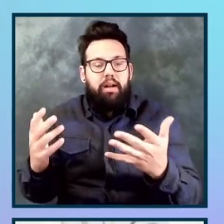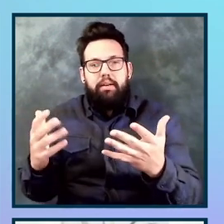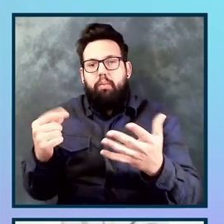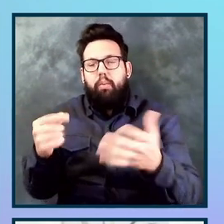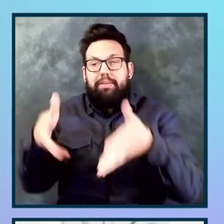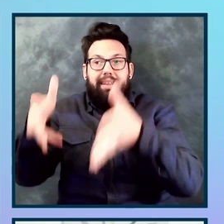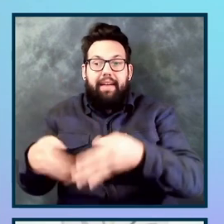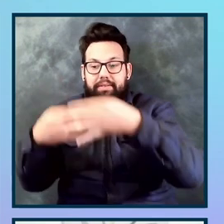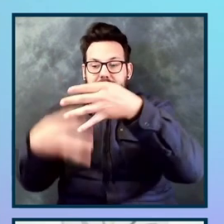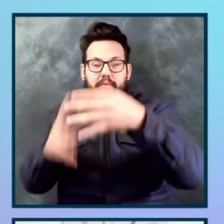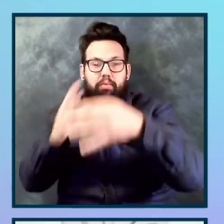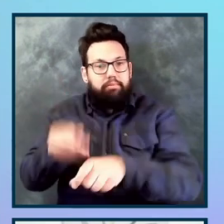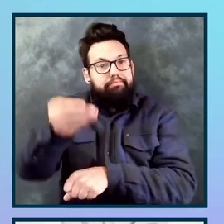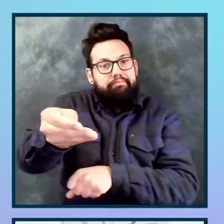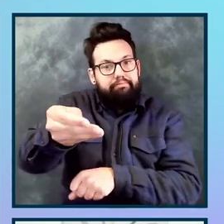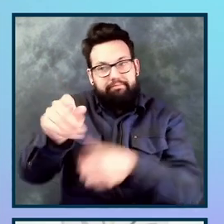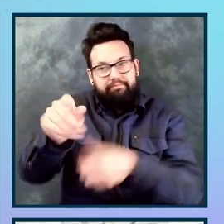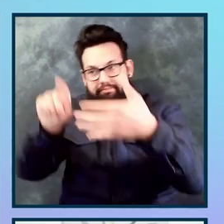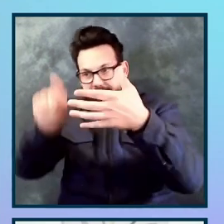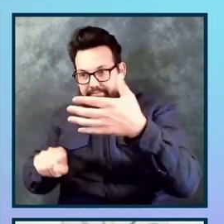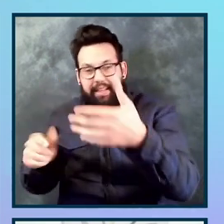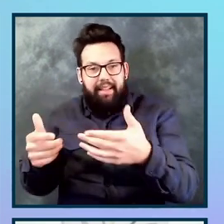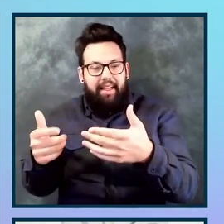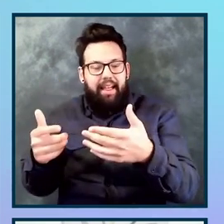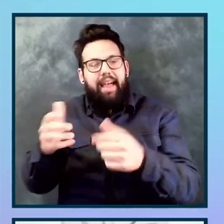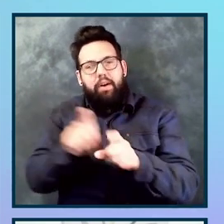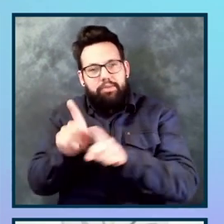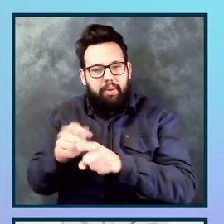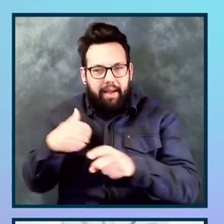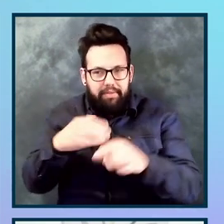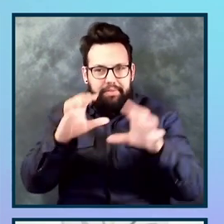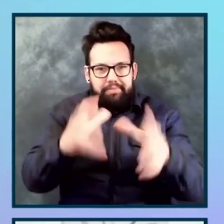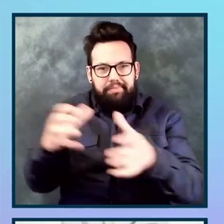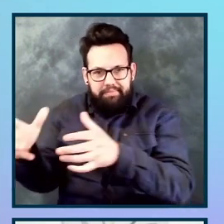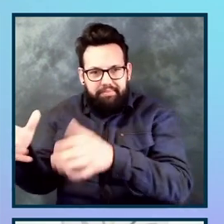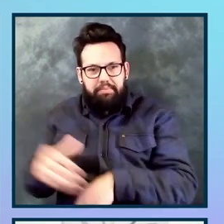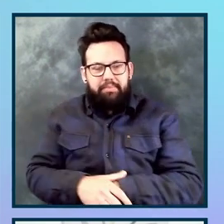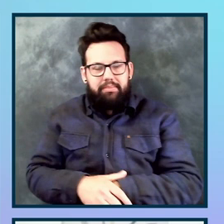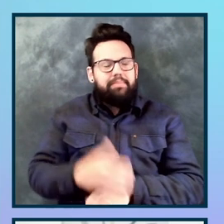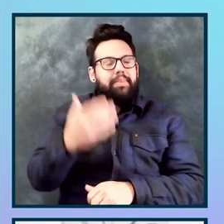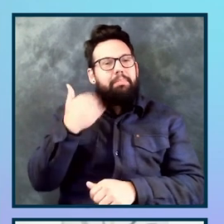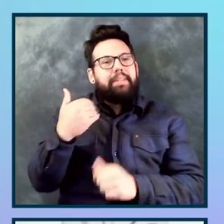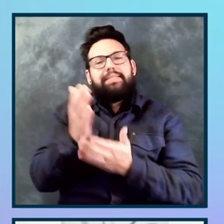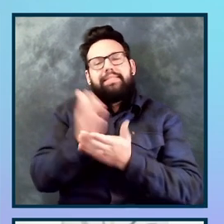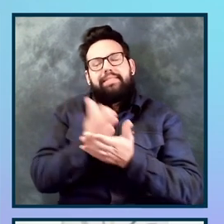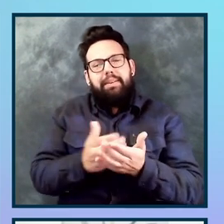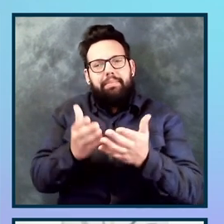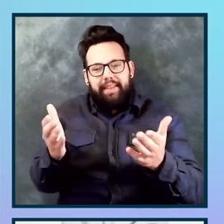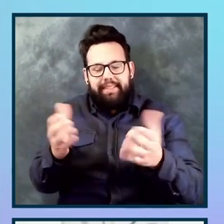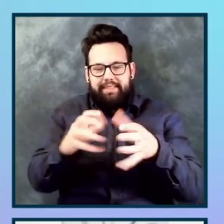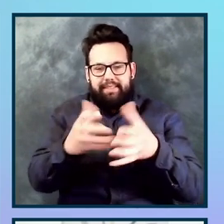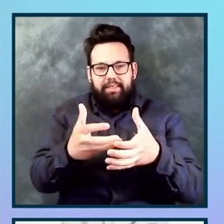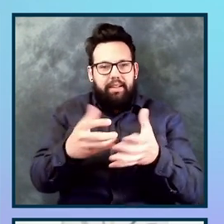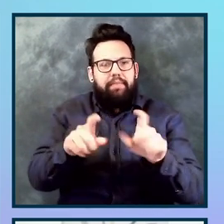test. We also separate it out because, um, there are certain things you have to only test once per application